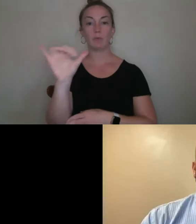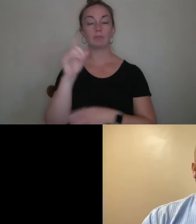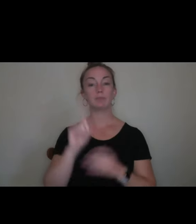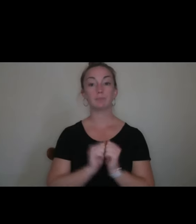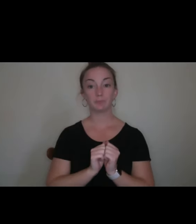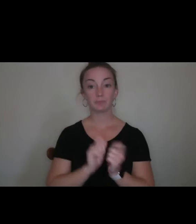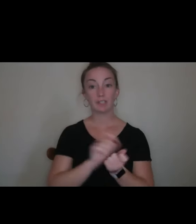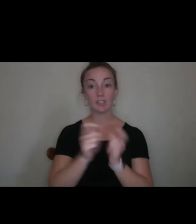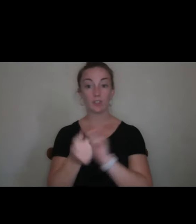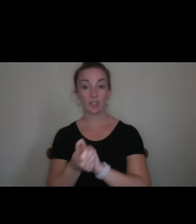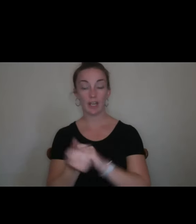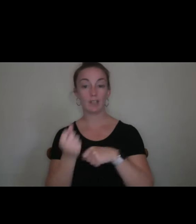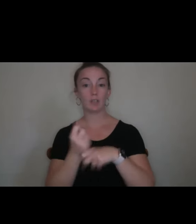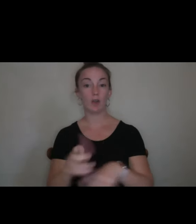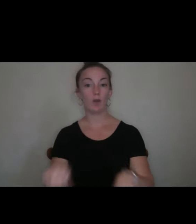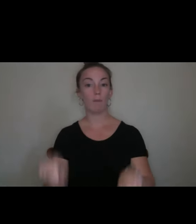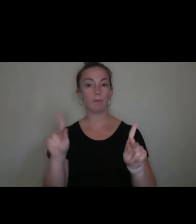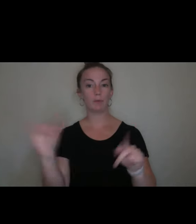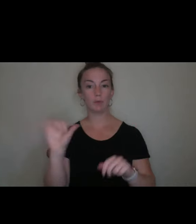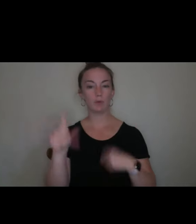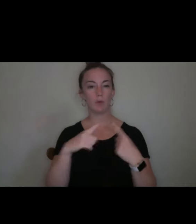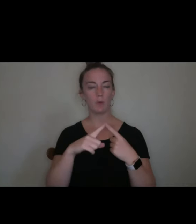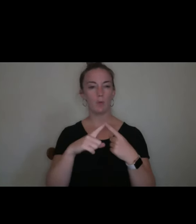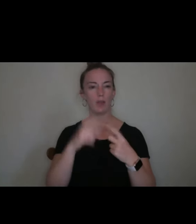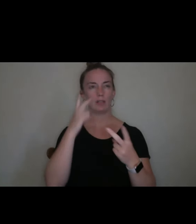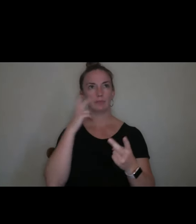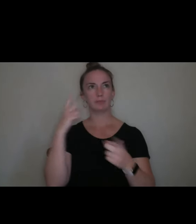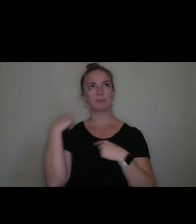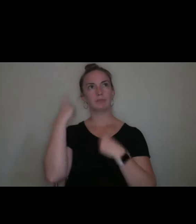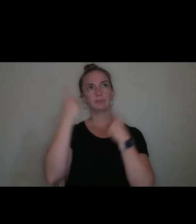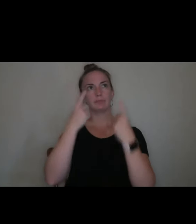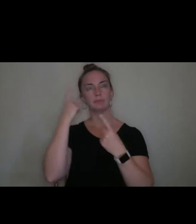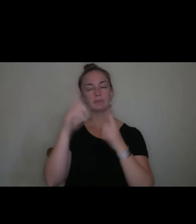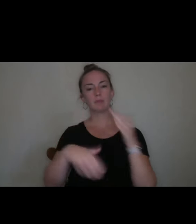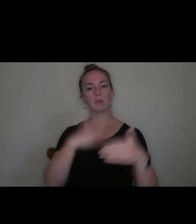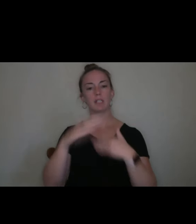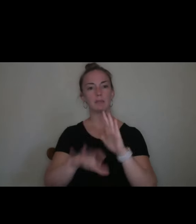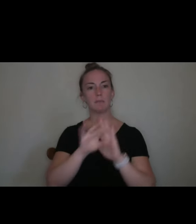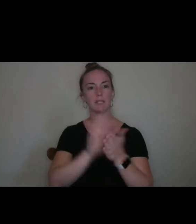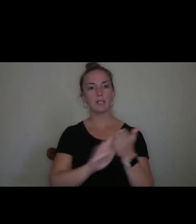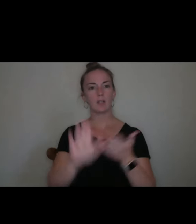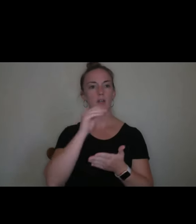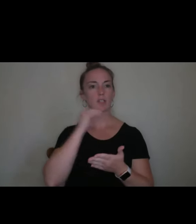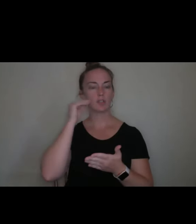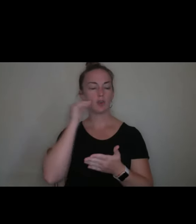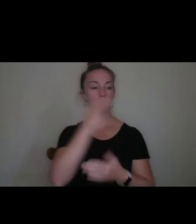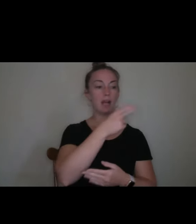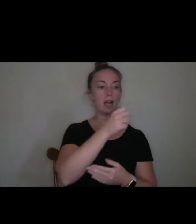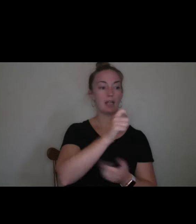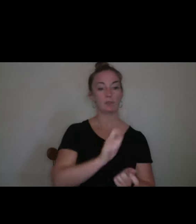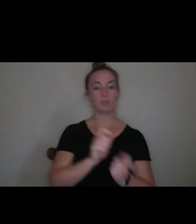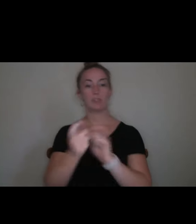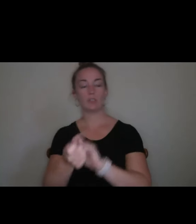comes opportunity. When you think about the process of choosing a college home and evolving from a high school student to a budding